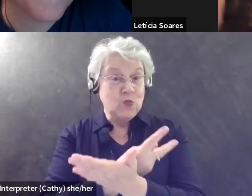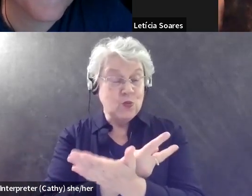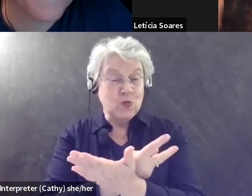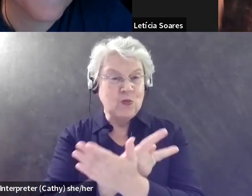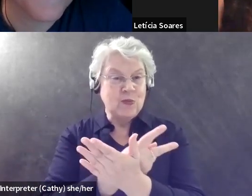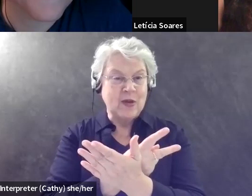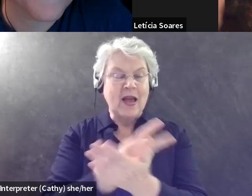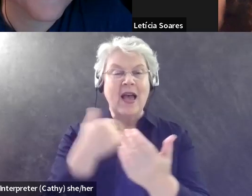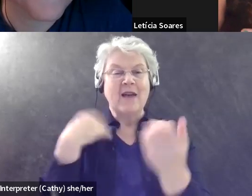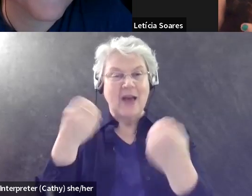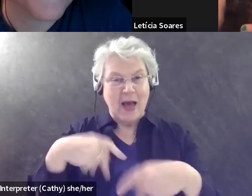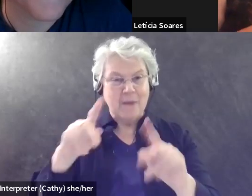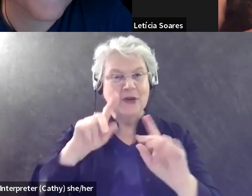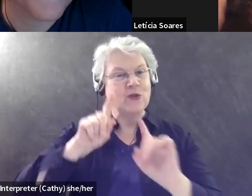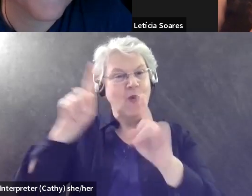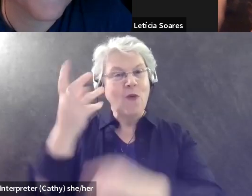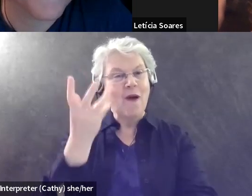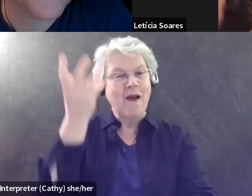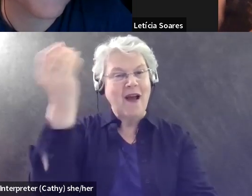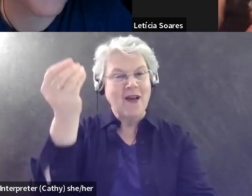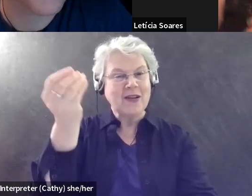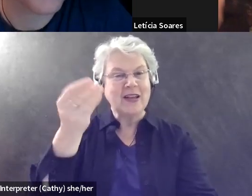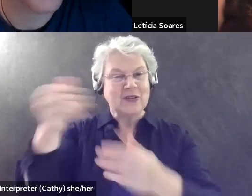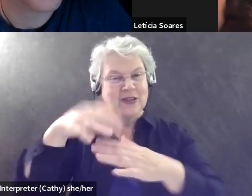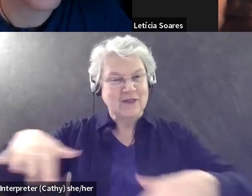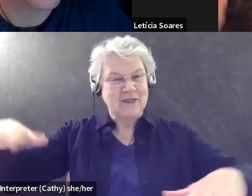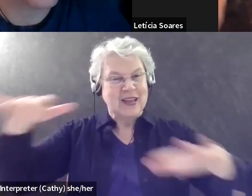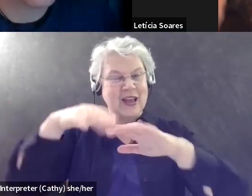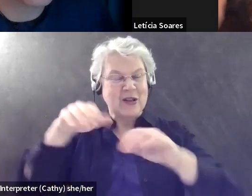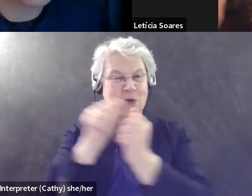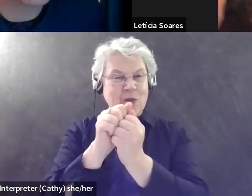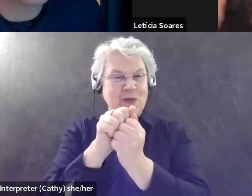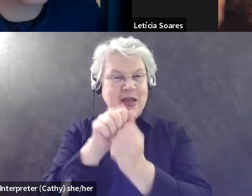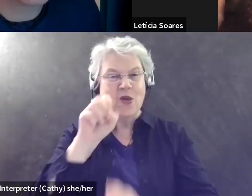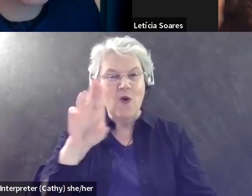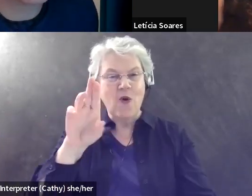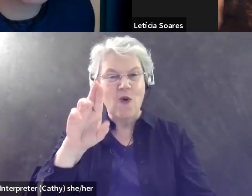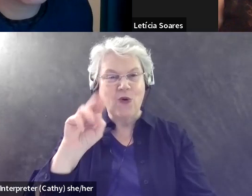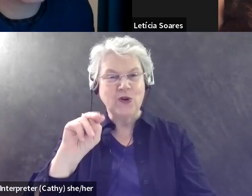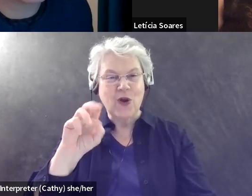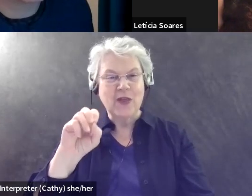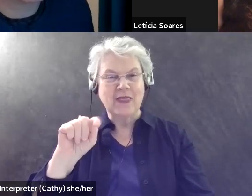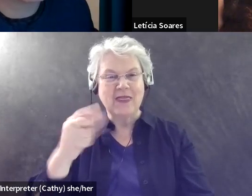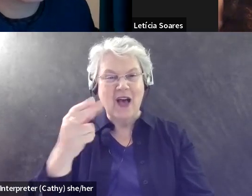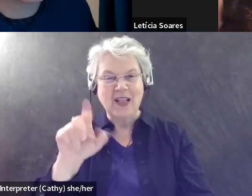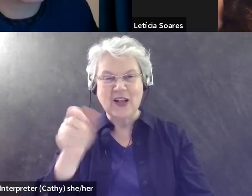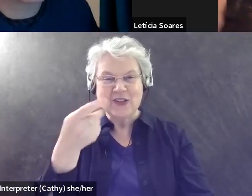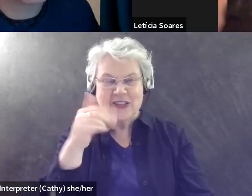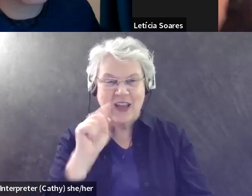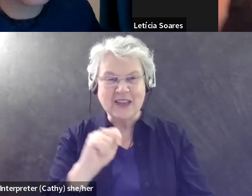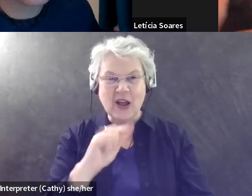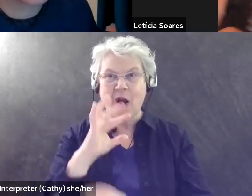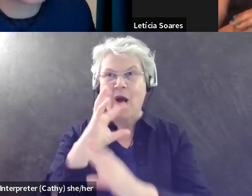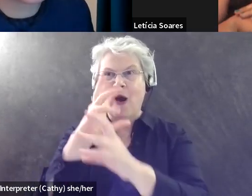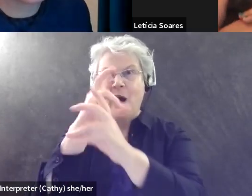to the field with a few ornithologists. And I'm like, wow, birds are so cool.